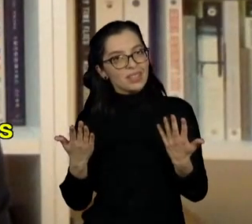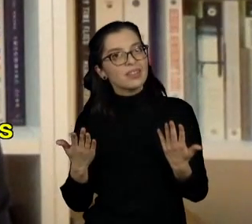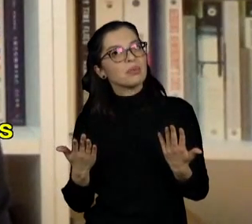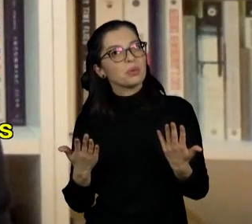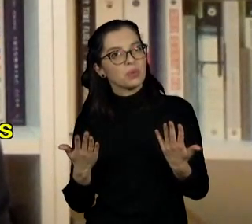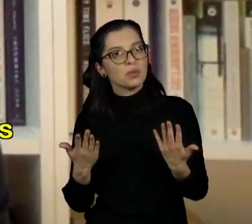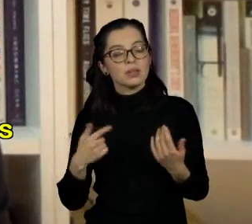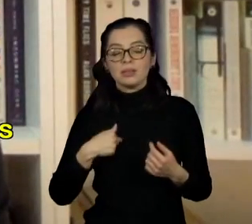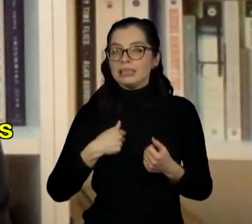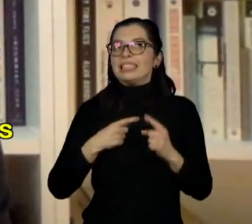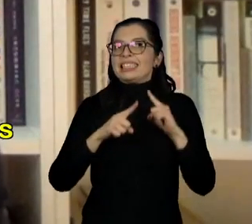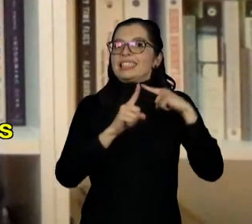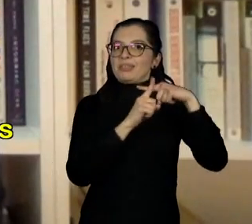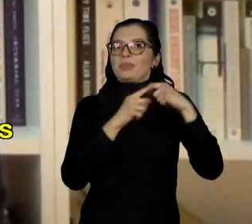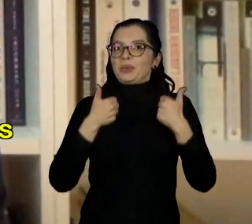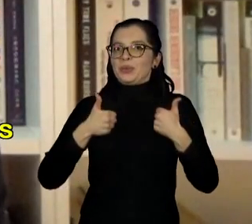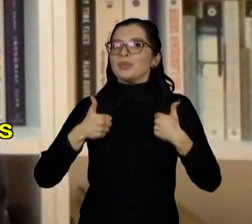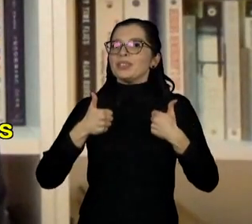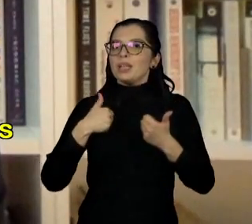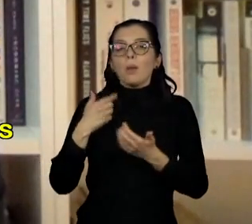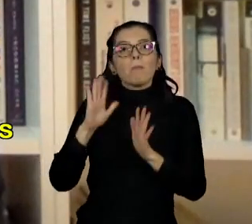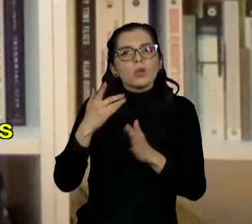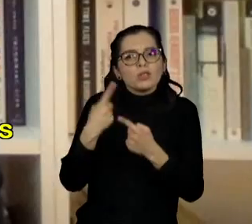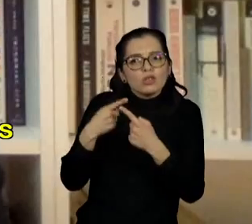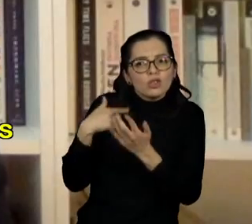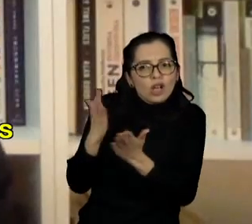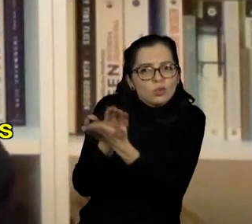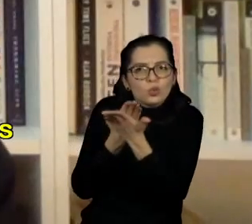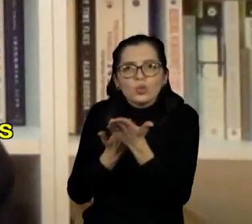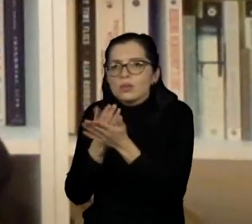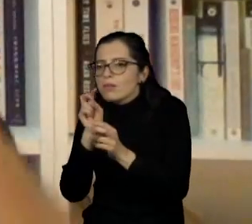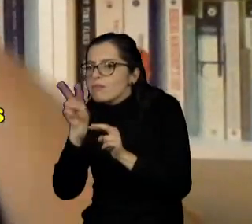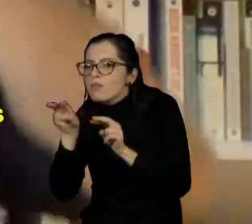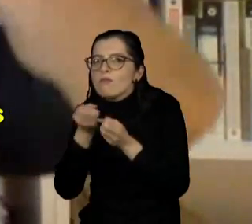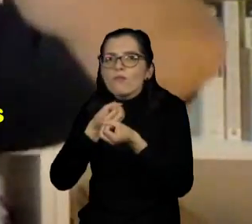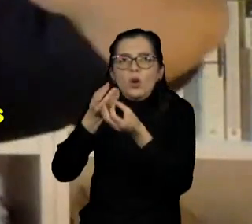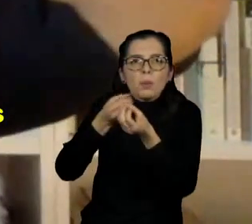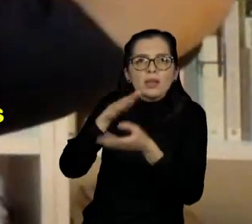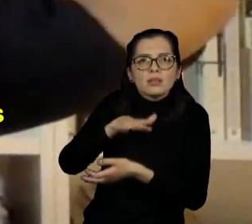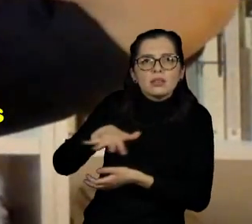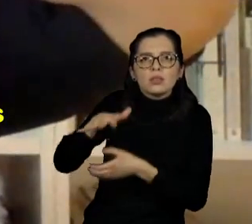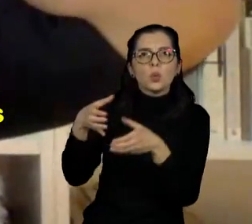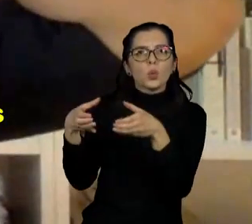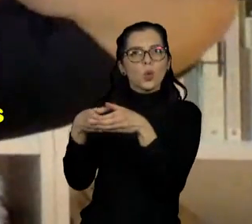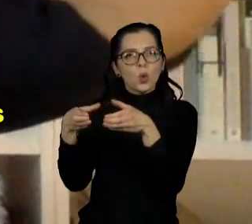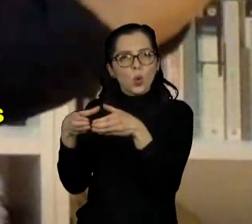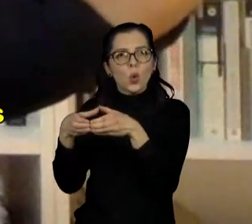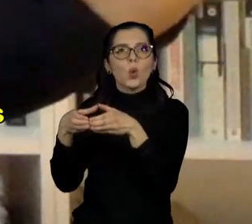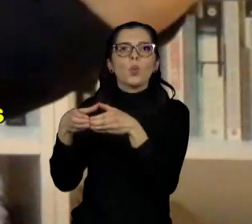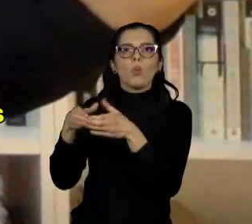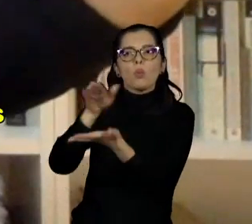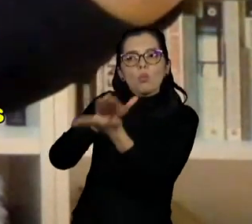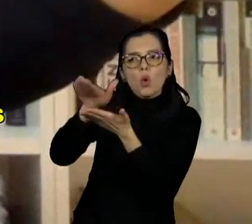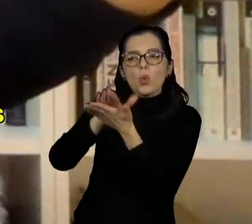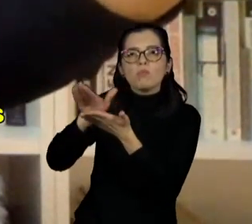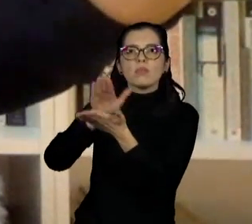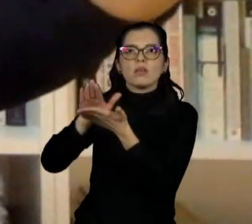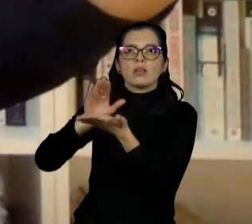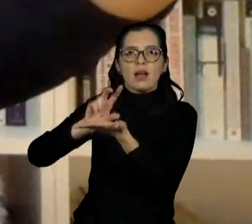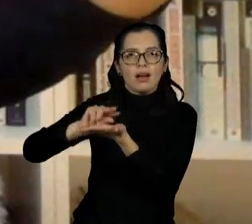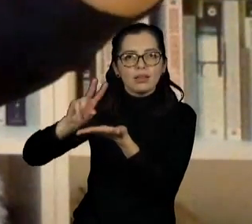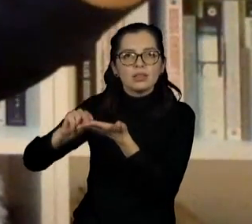I am optimistic because I have seen the data and studied the data from all the vaccine groups that have published data so far.